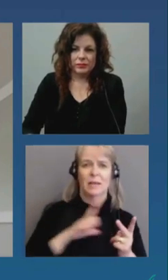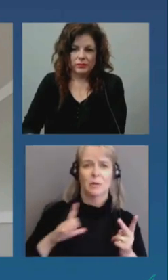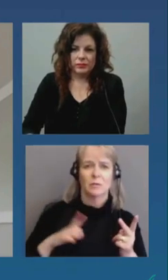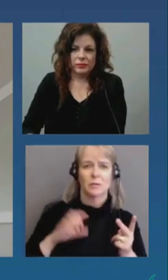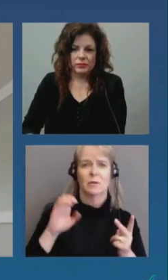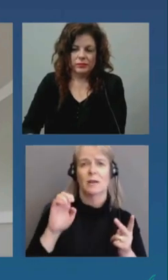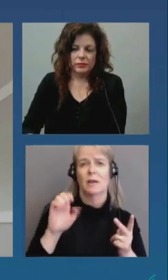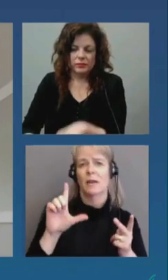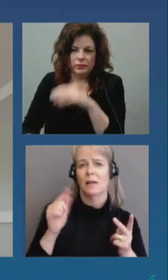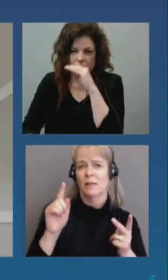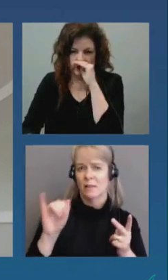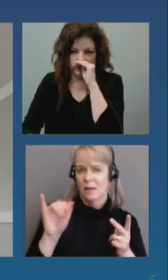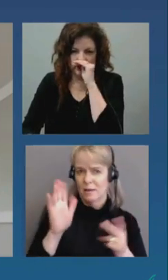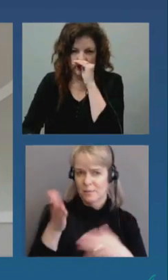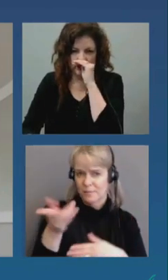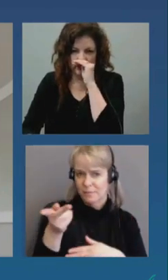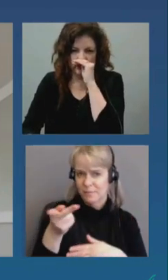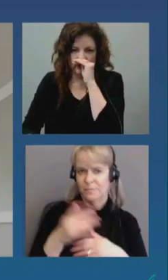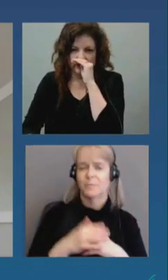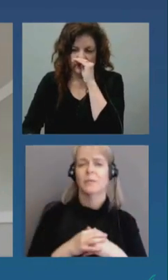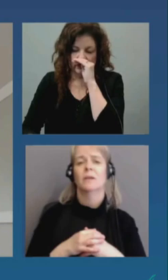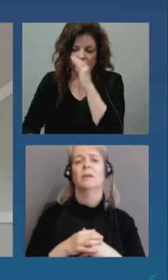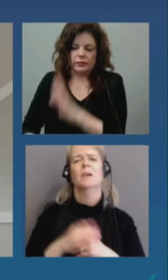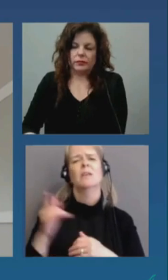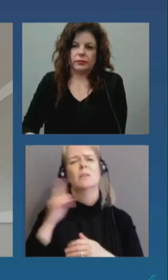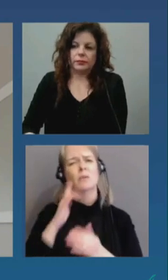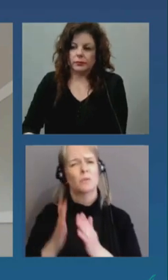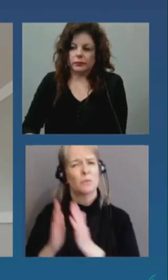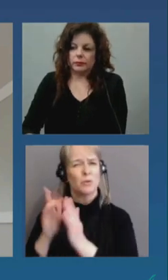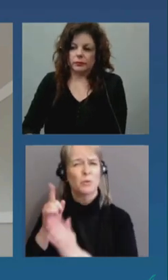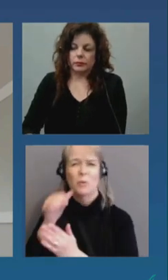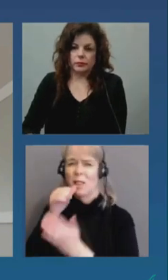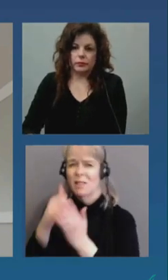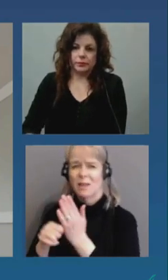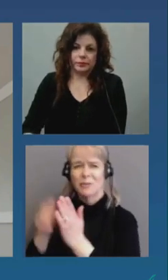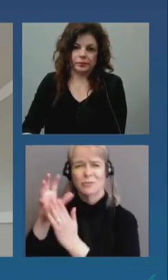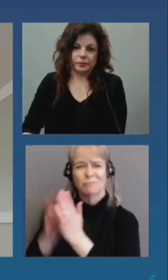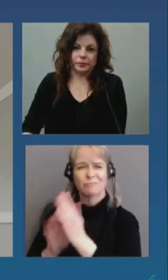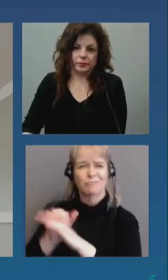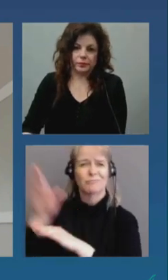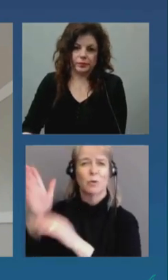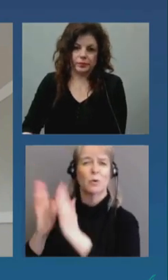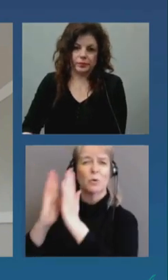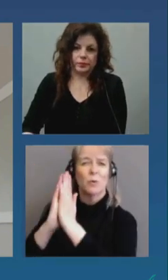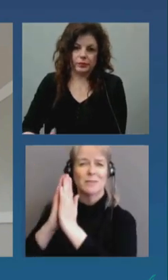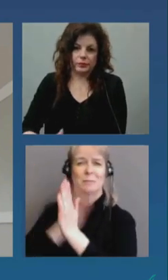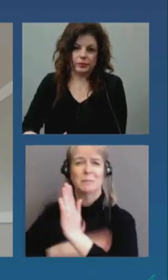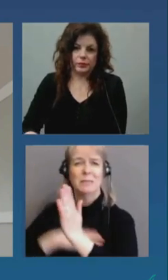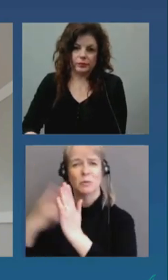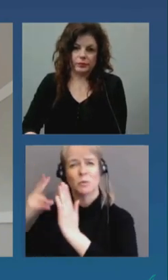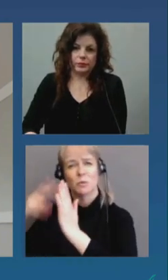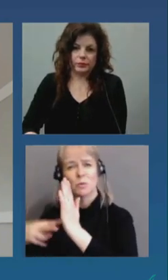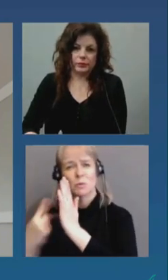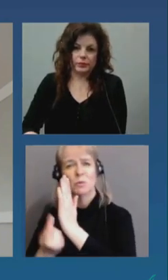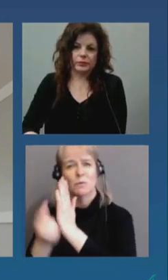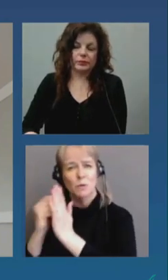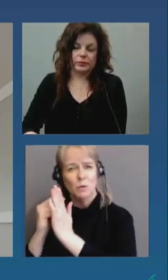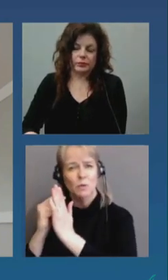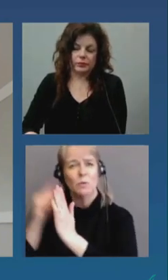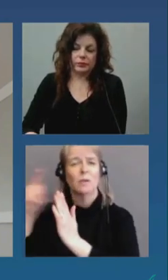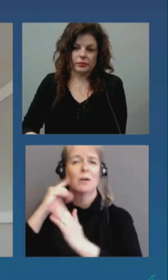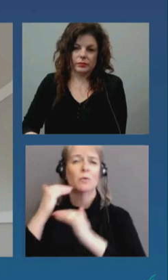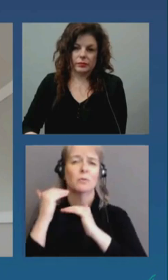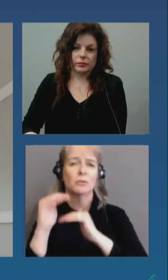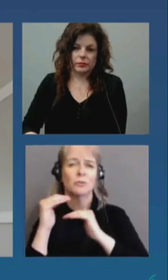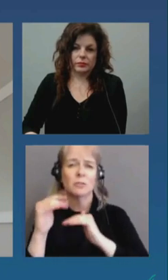request for the review uh about restrictions related to business uh what are you hoping uh would be coming from that review what